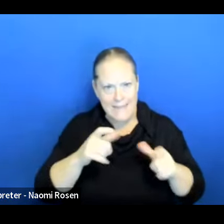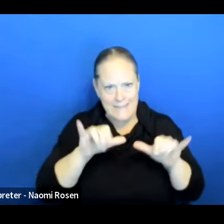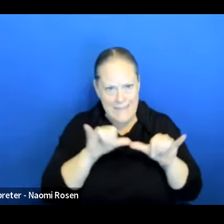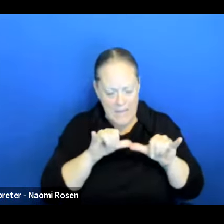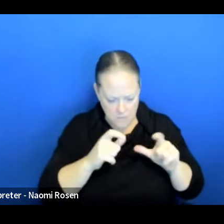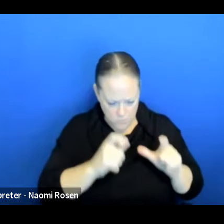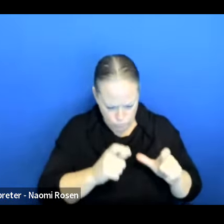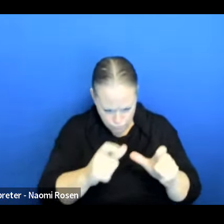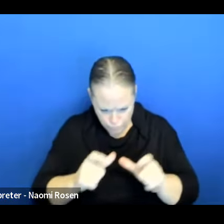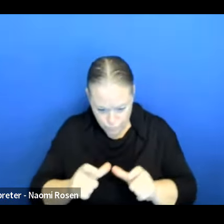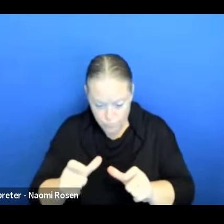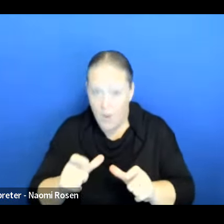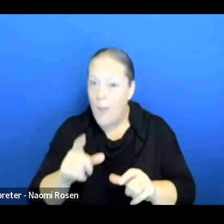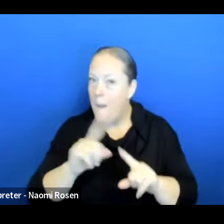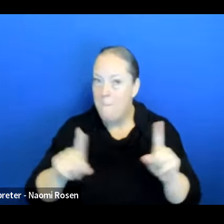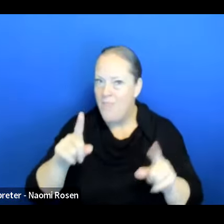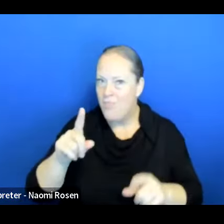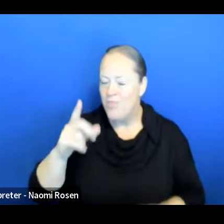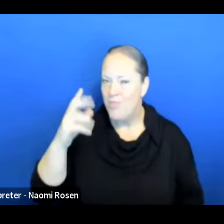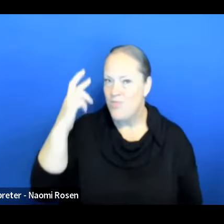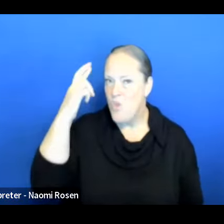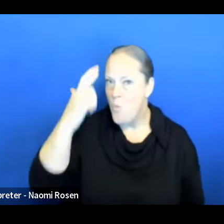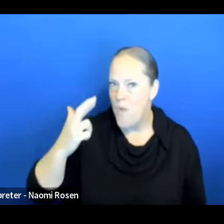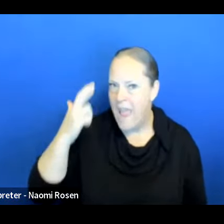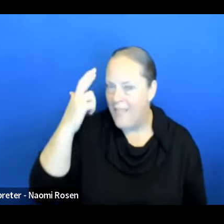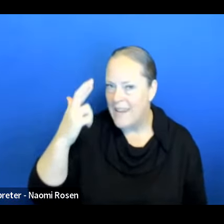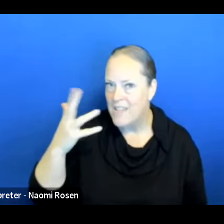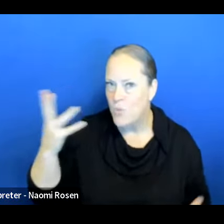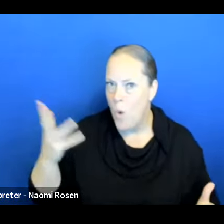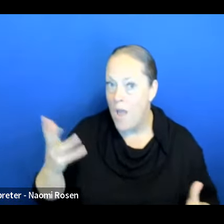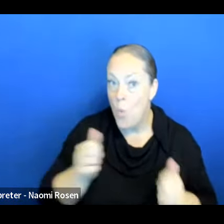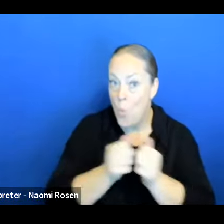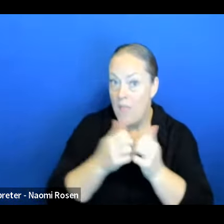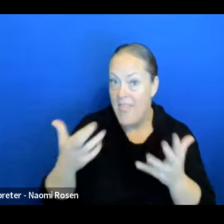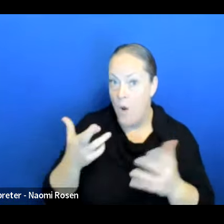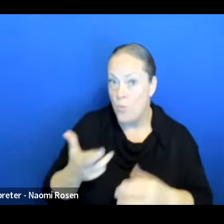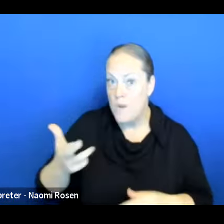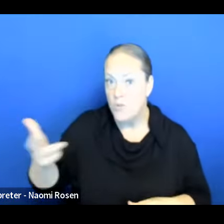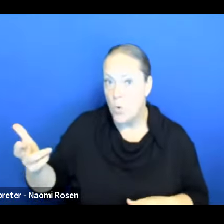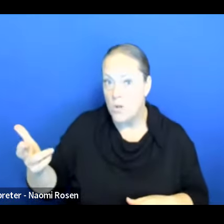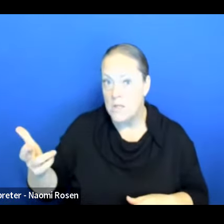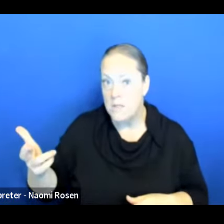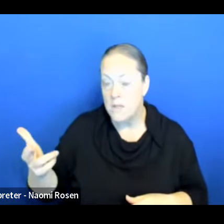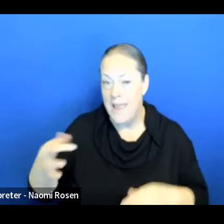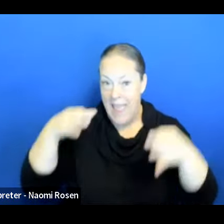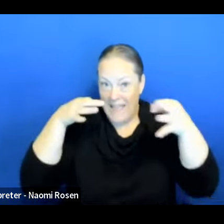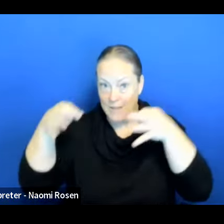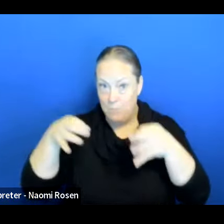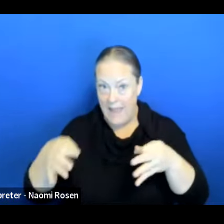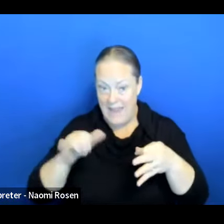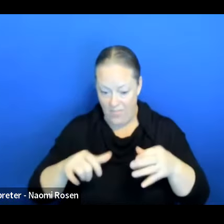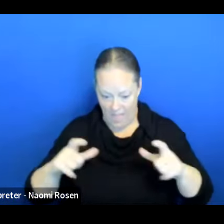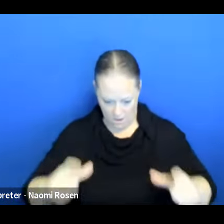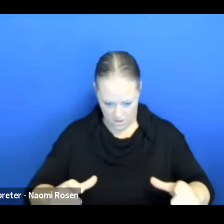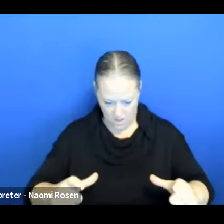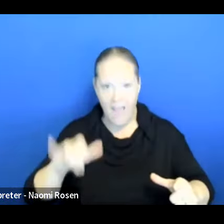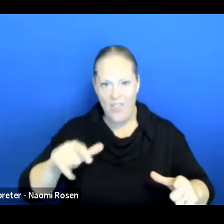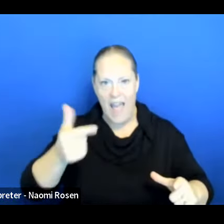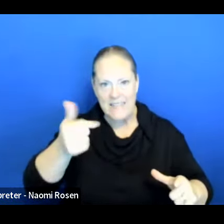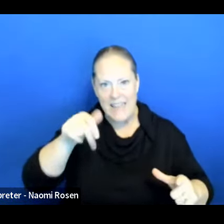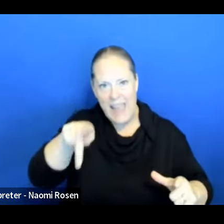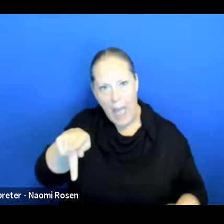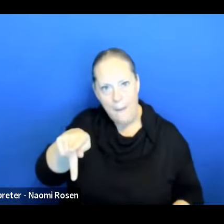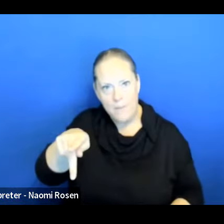resources or knowledgeability of everything that encompasses that healthy plate, uh, it's a gap between